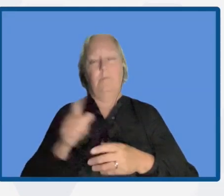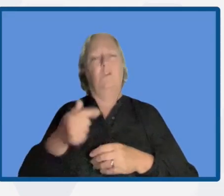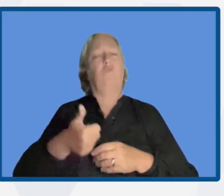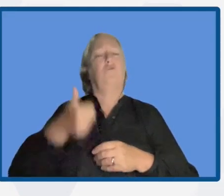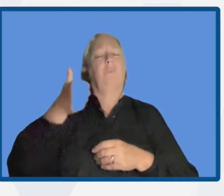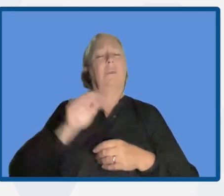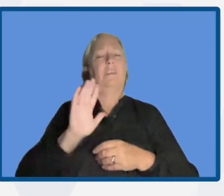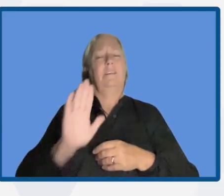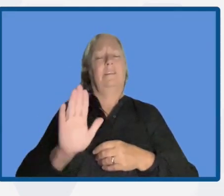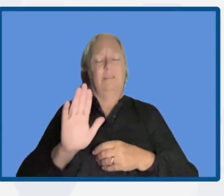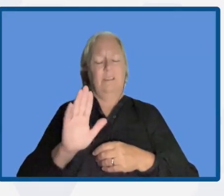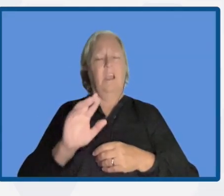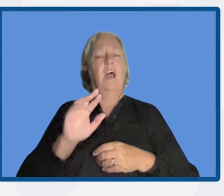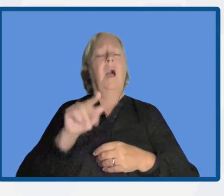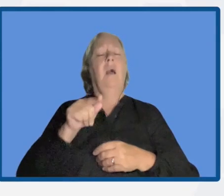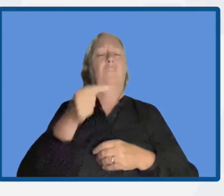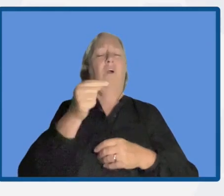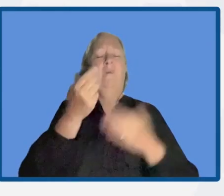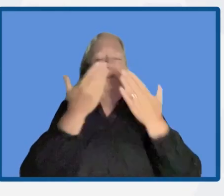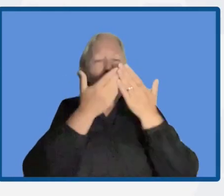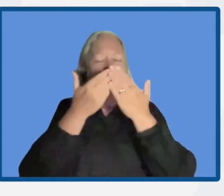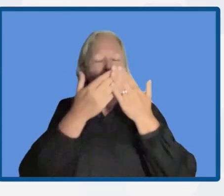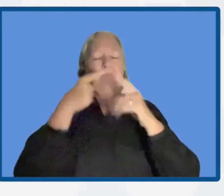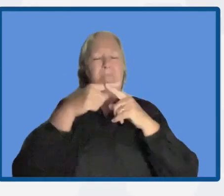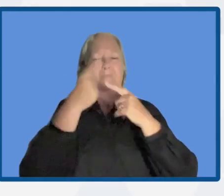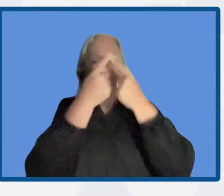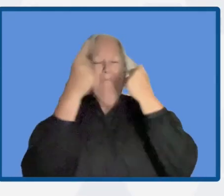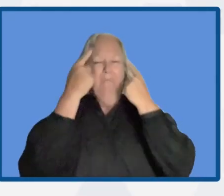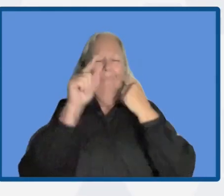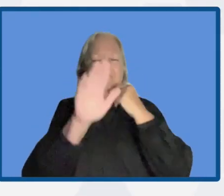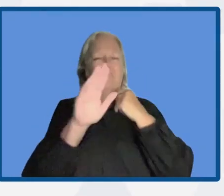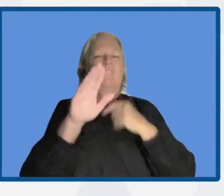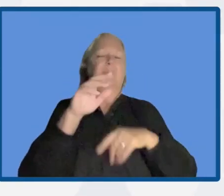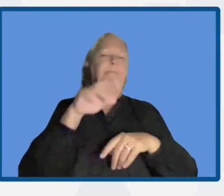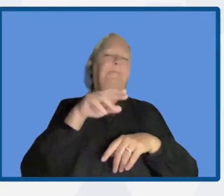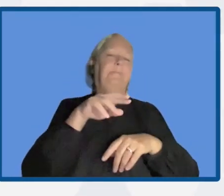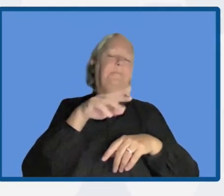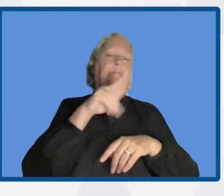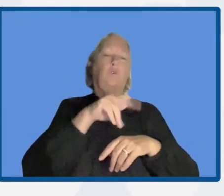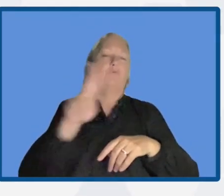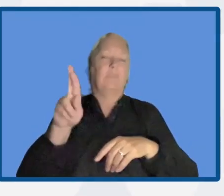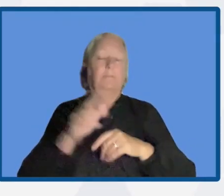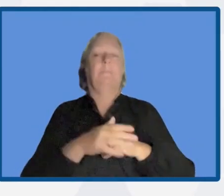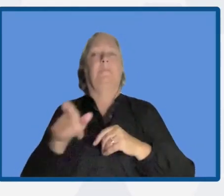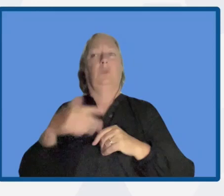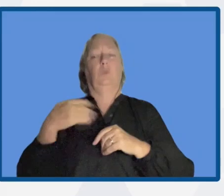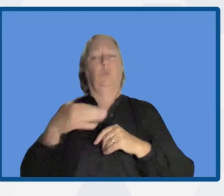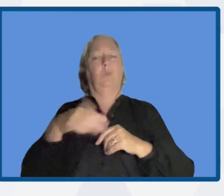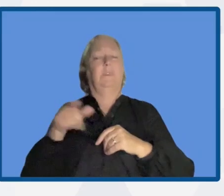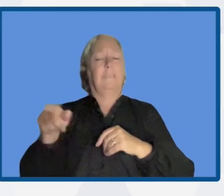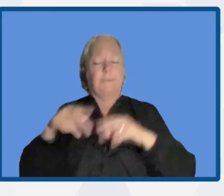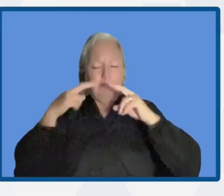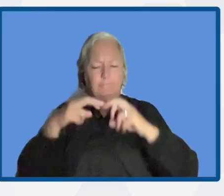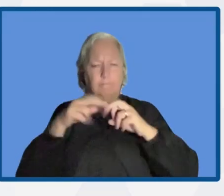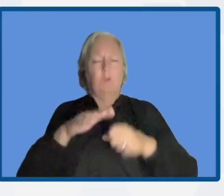and professor of the University of Costa Rica. He has done a lot of research on local management of